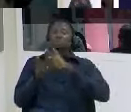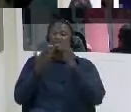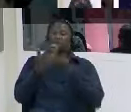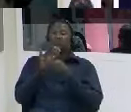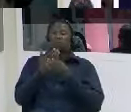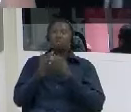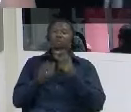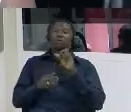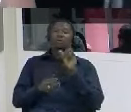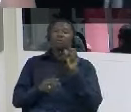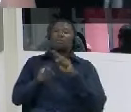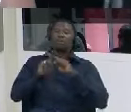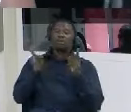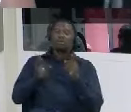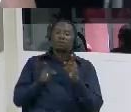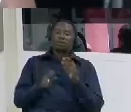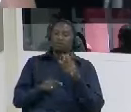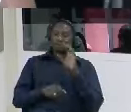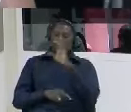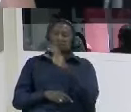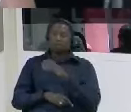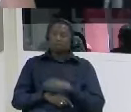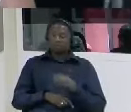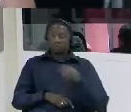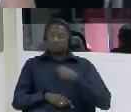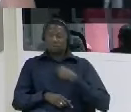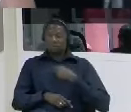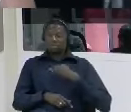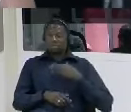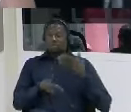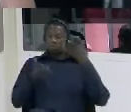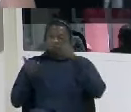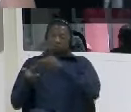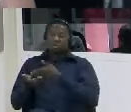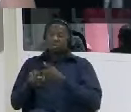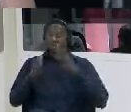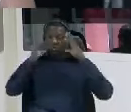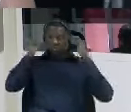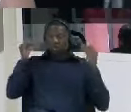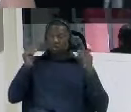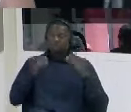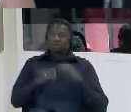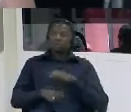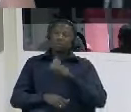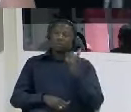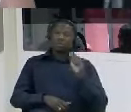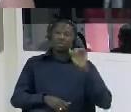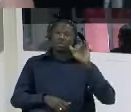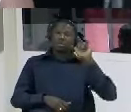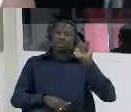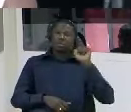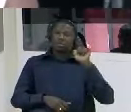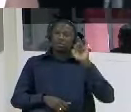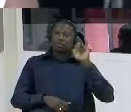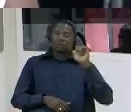so for me i was brought to netherland with my family and yaya dampha was taken to sweden with his family